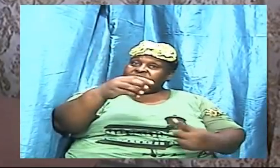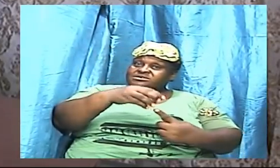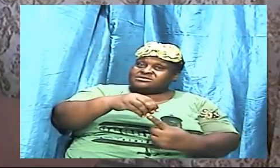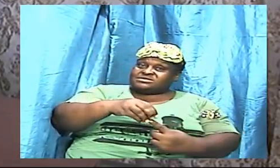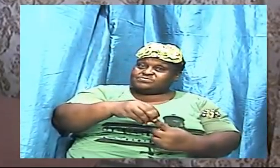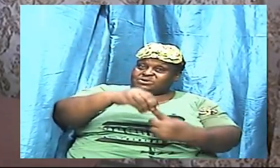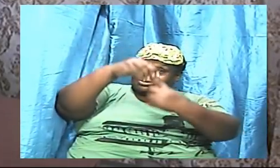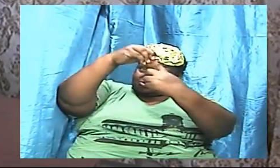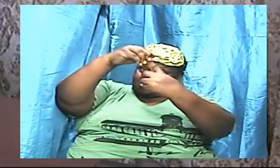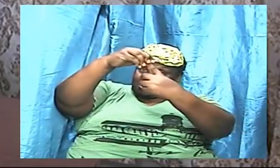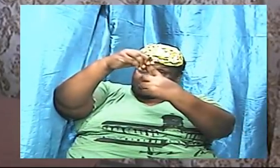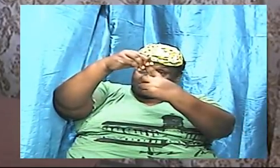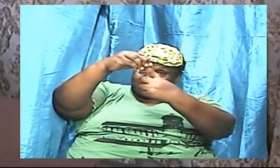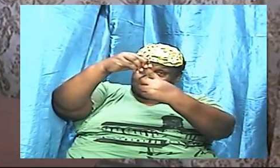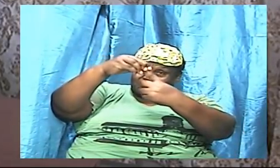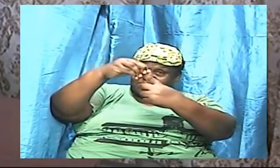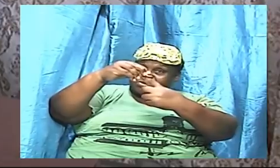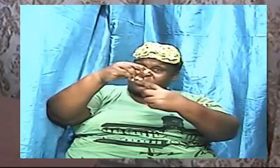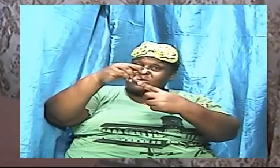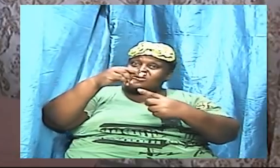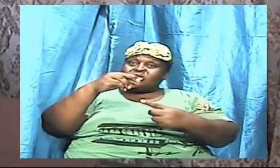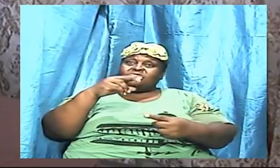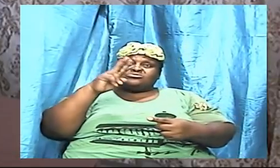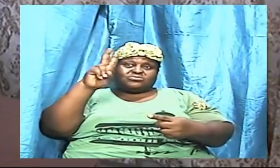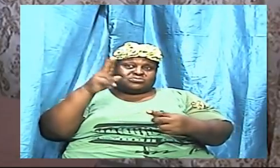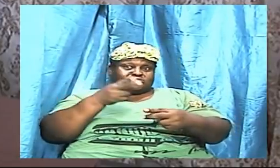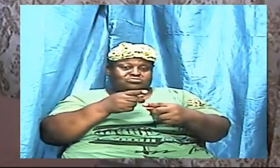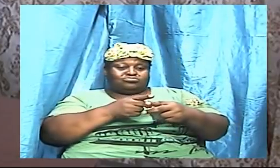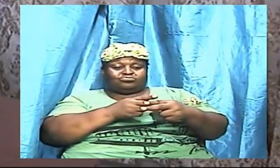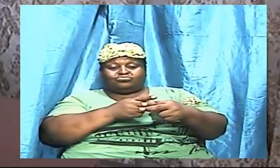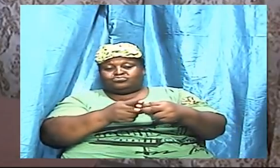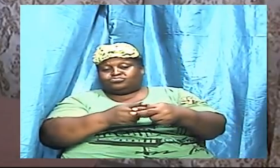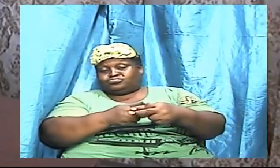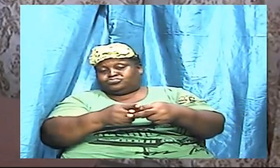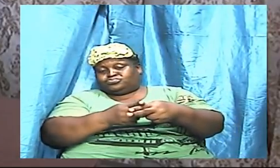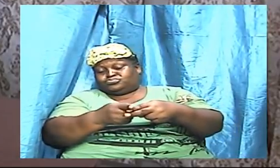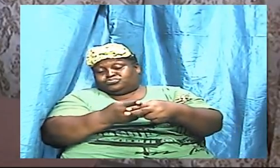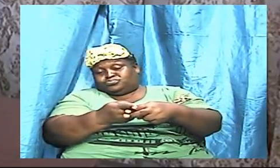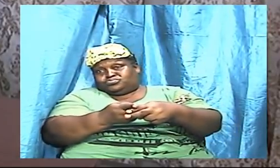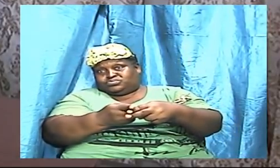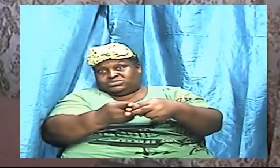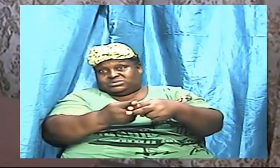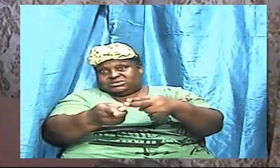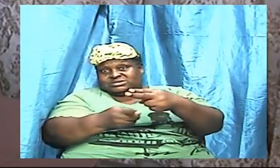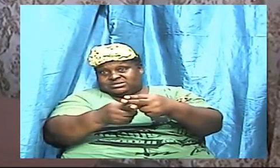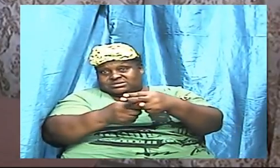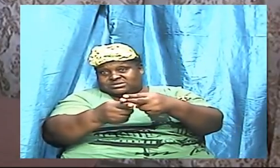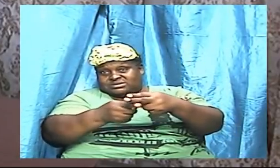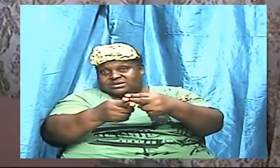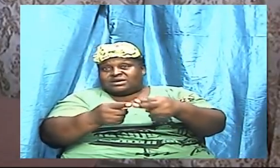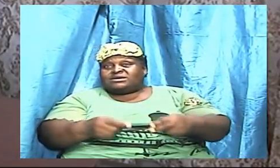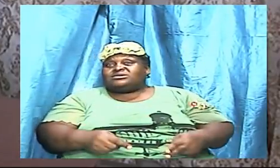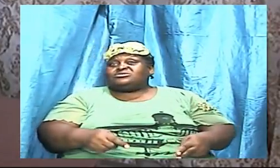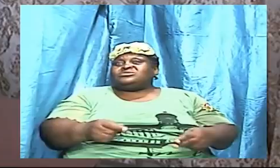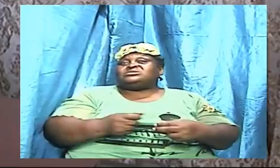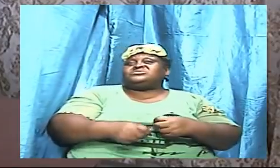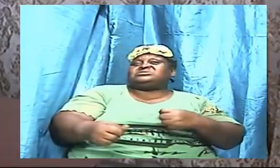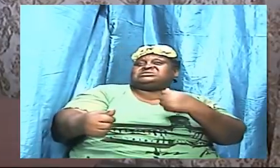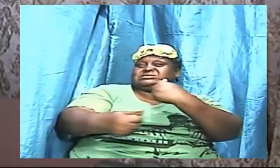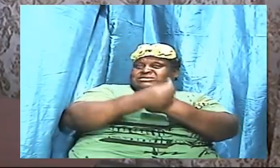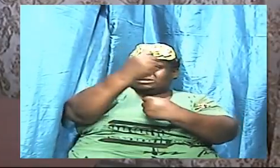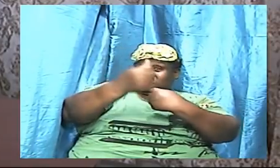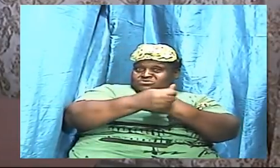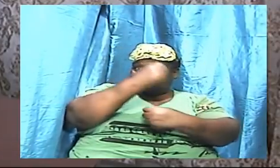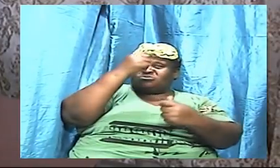two edges sharpened was the one that was brutal as it related to the enemy. That's the one that was